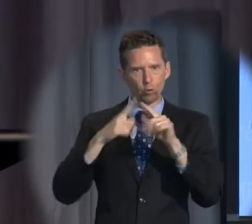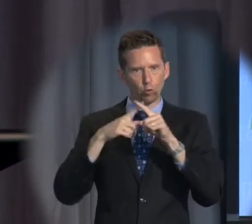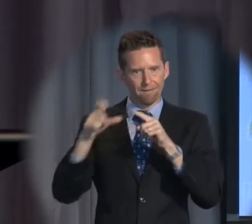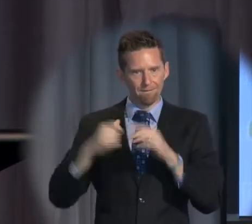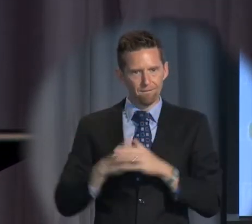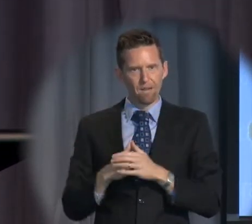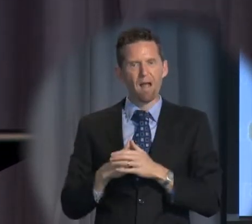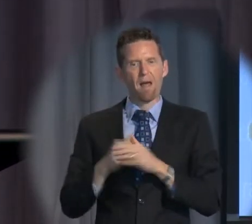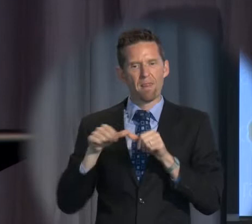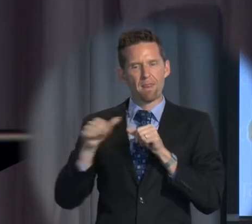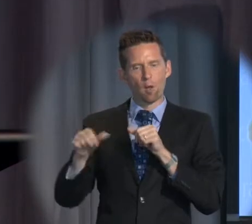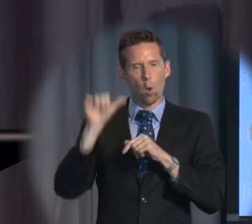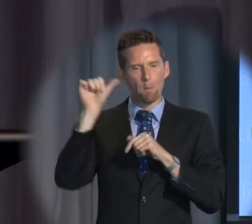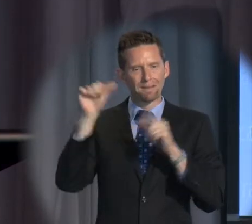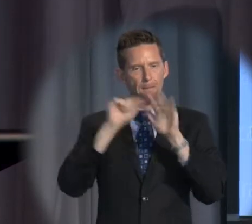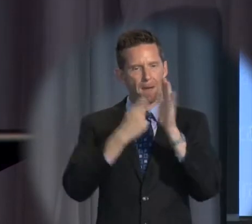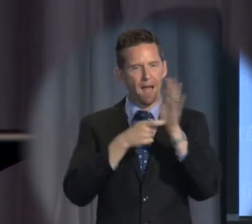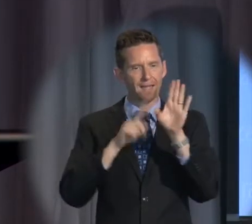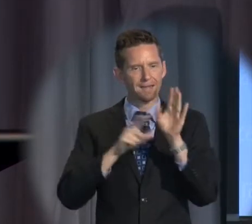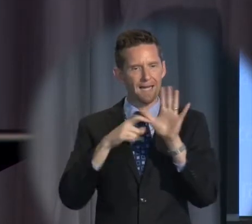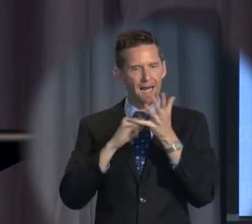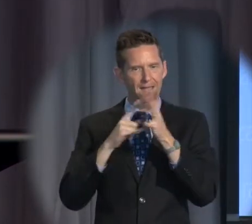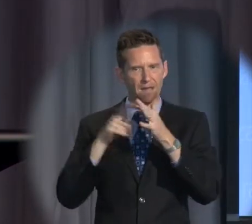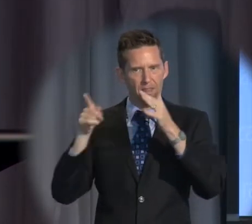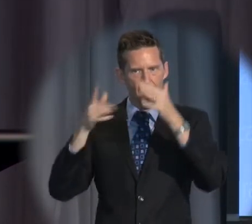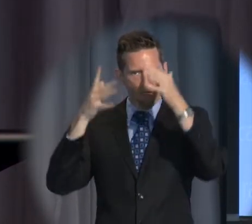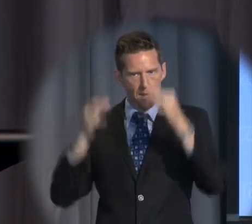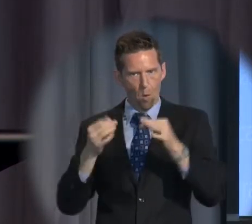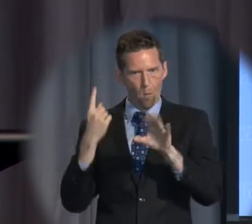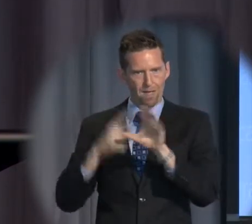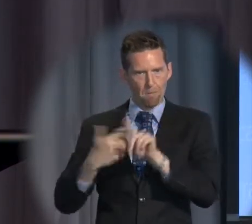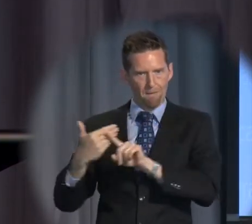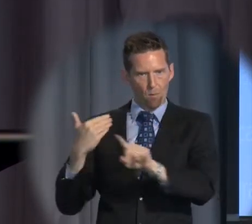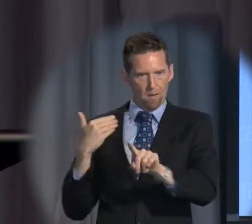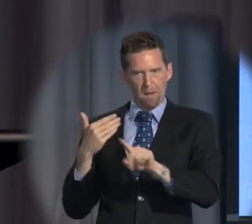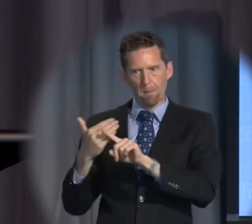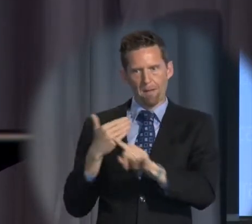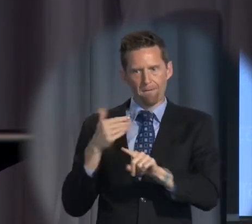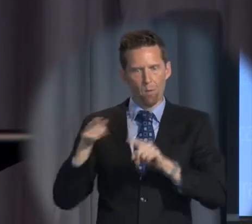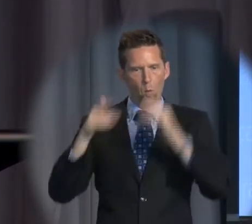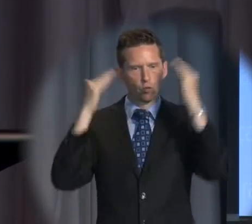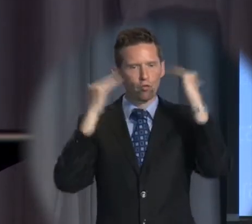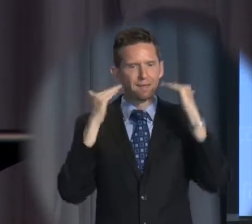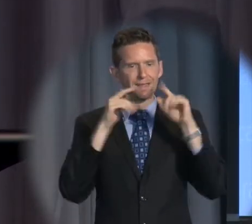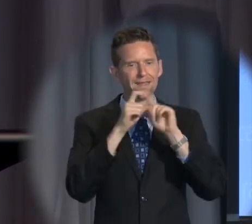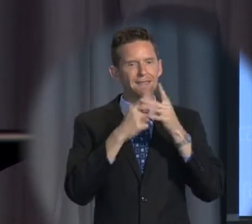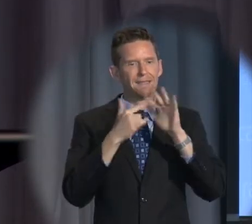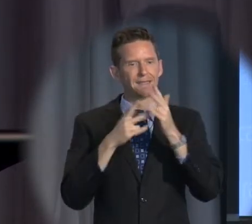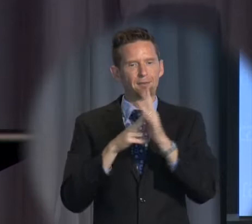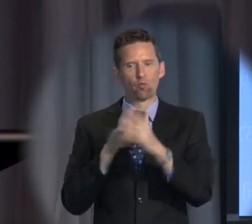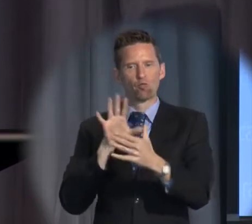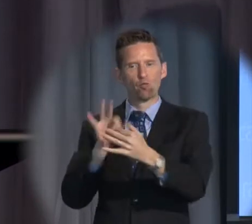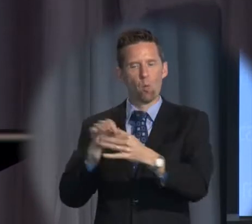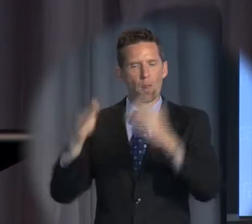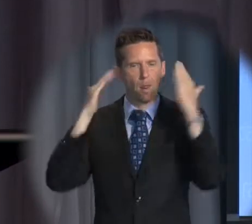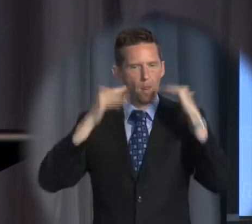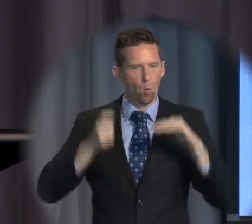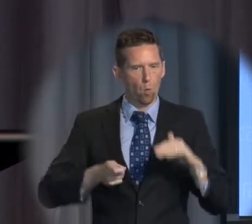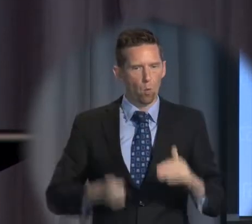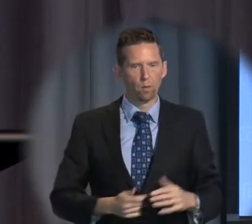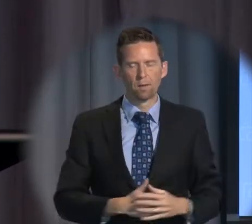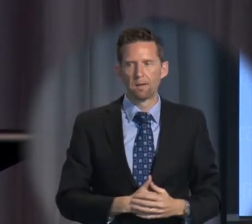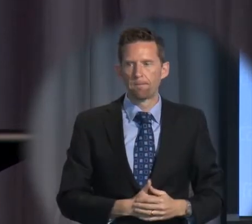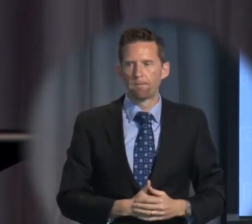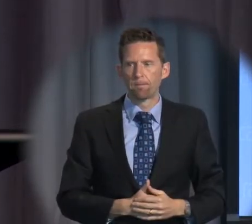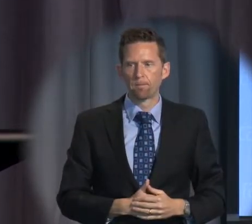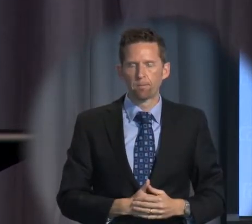the Communist Party case that was decided the previous year and before Justice Dixon had joined the court. Today, I'd like to